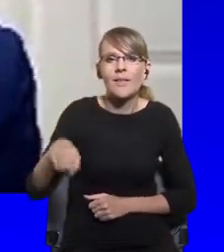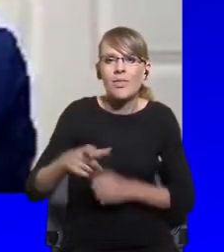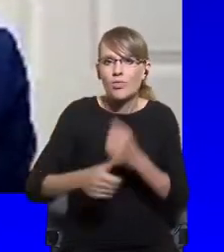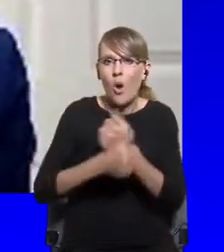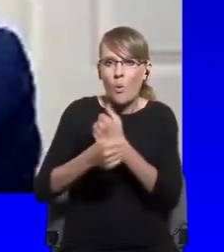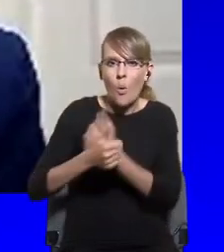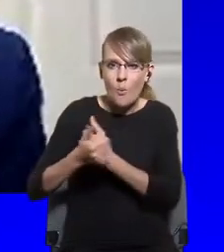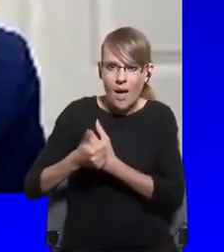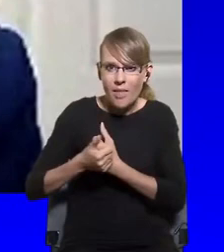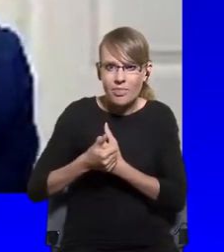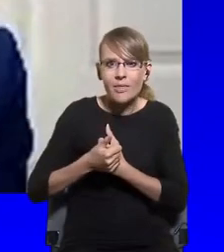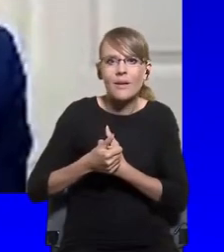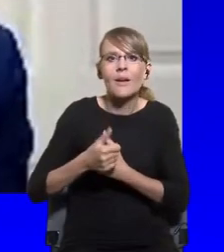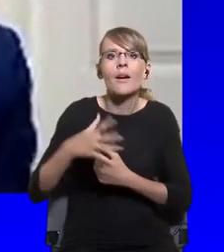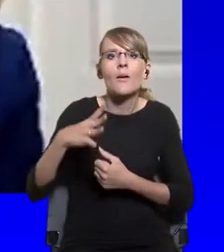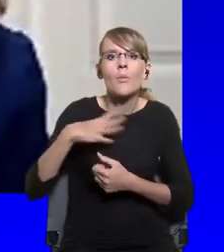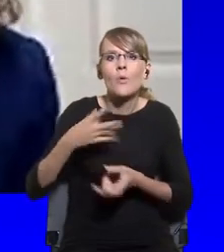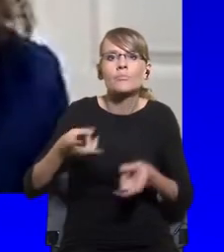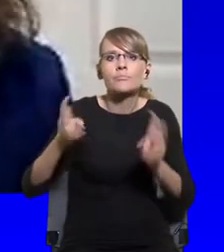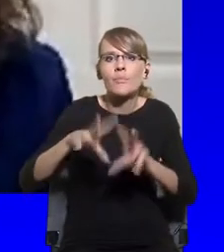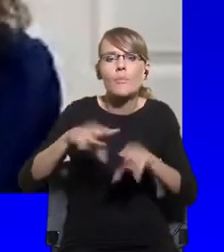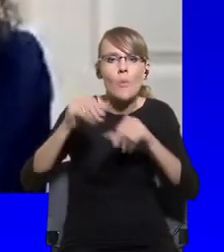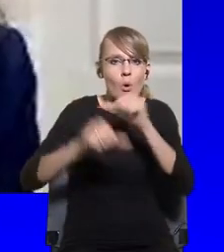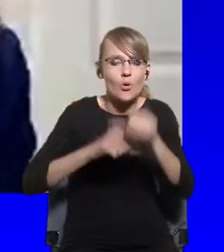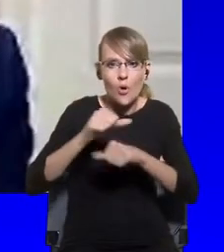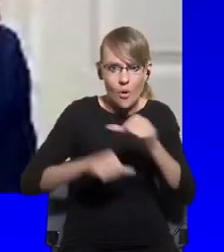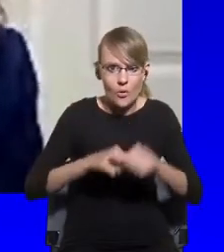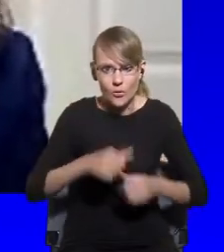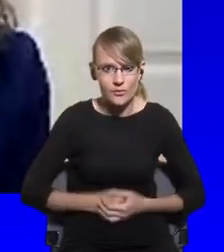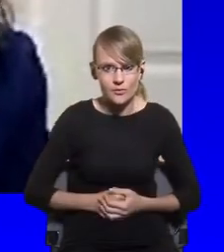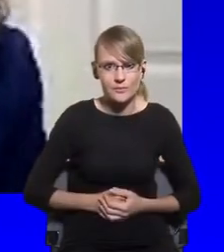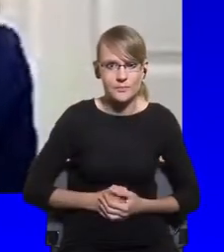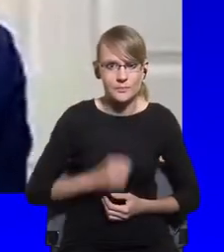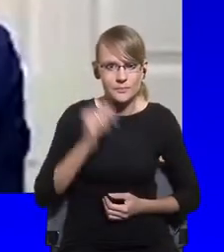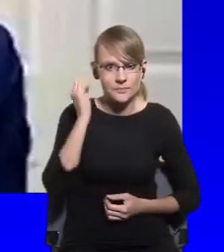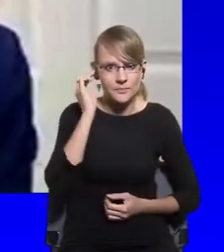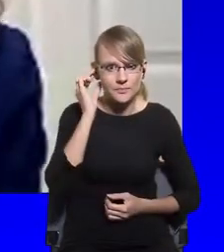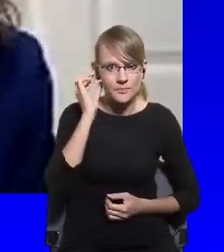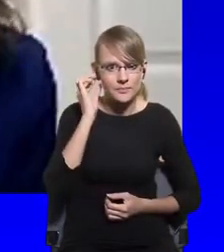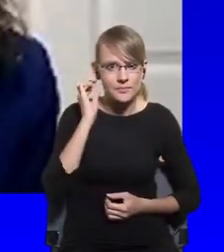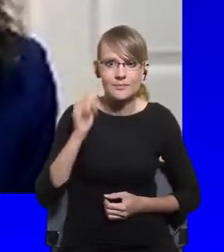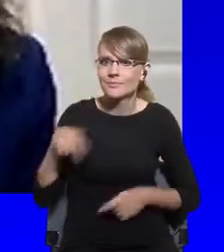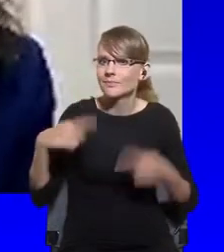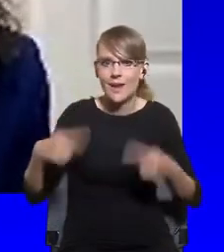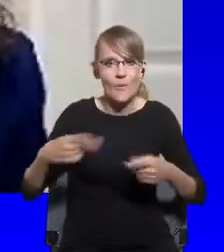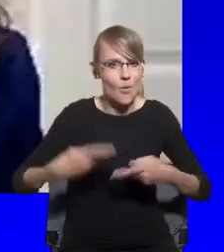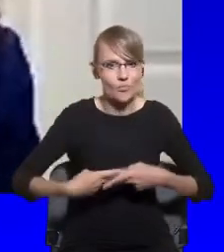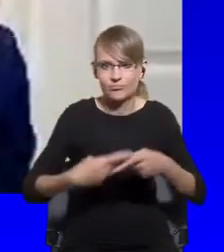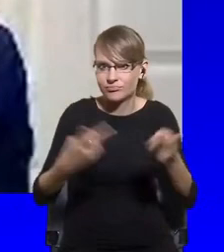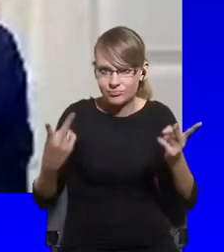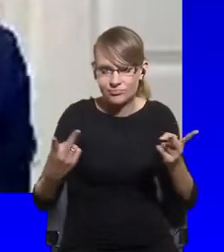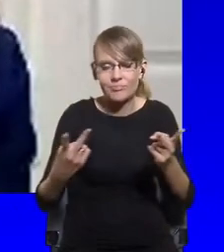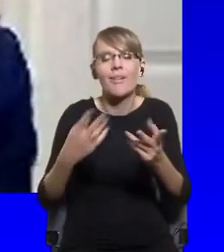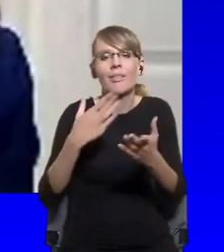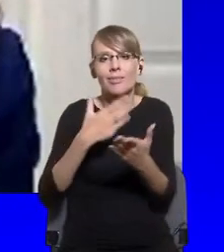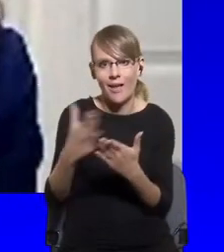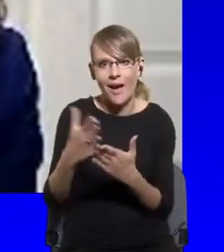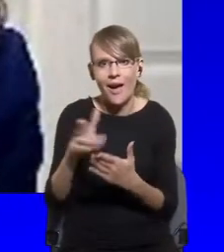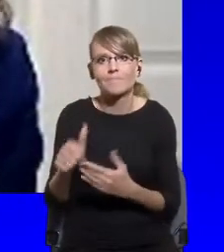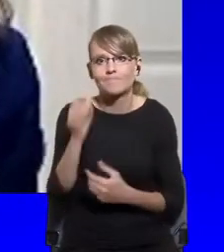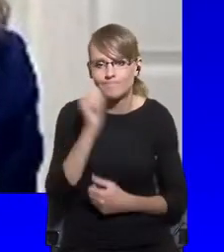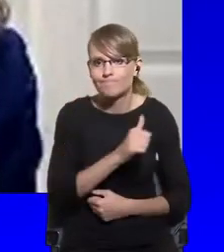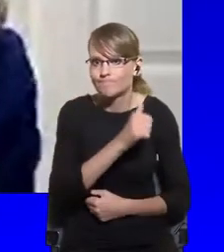publicly released and they continue to be protected by secrecy. And that's, I find problematic. Secondly,